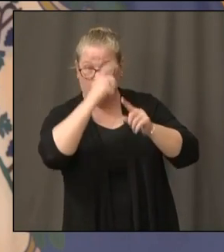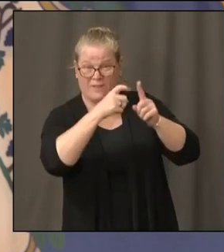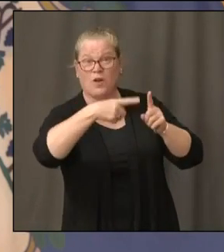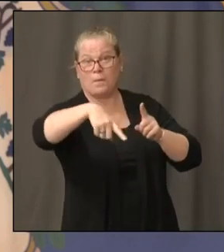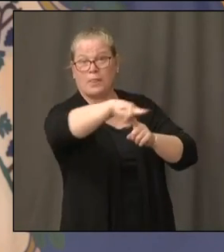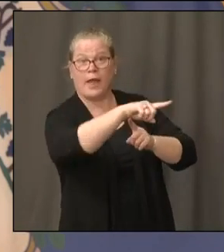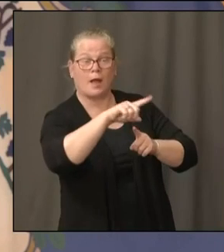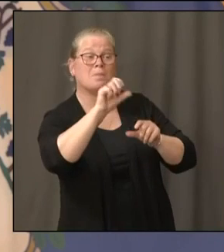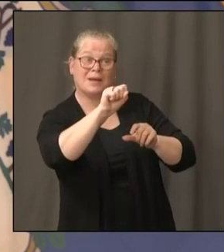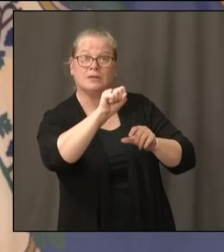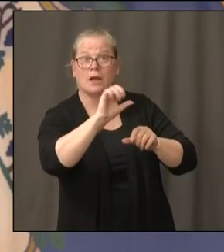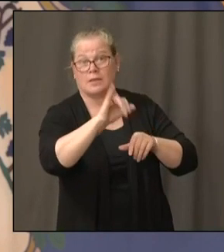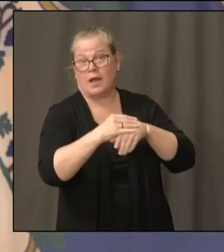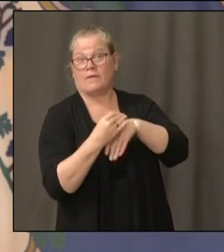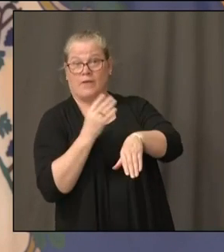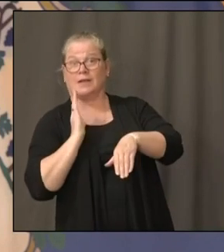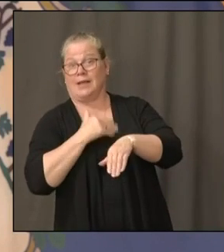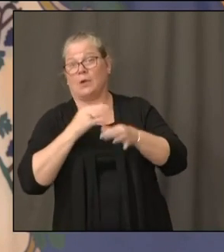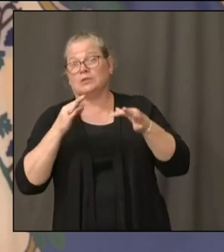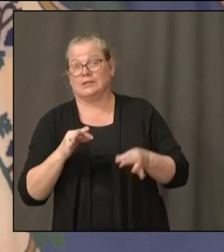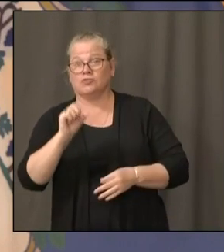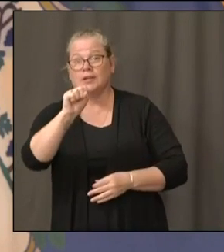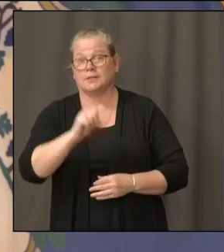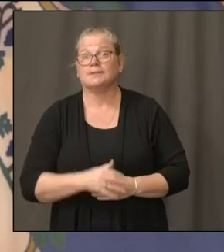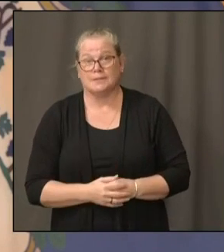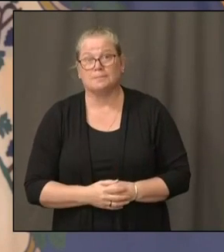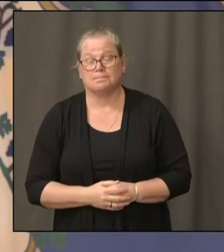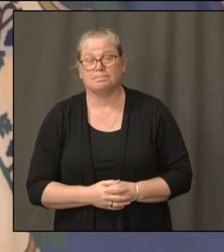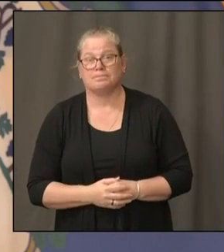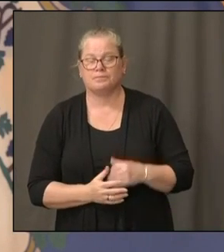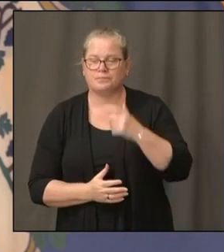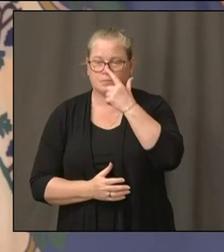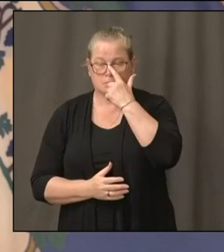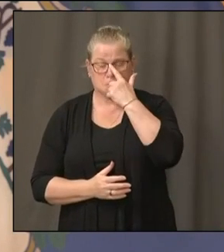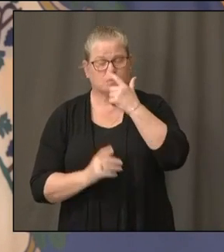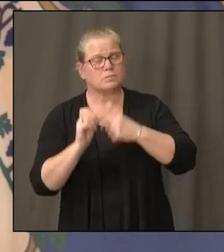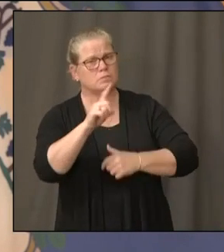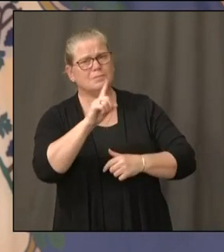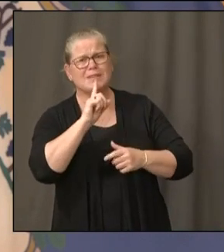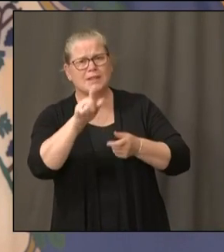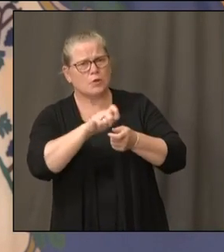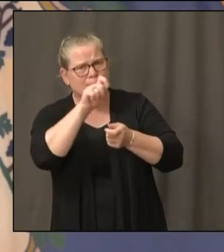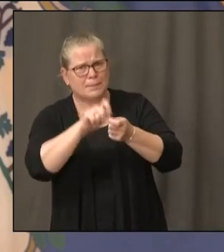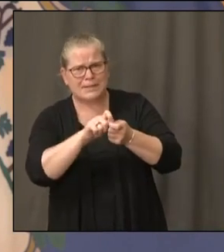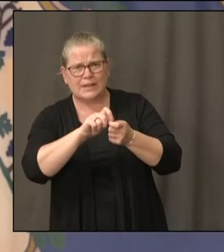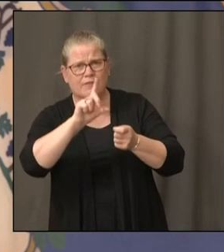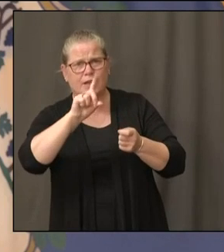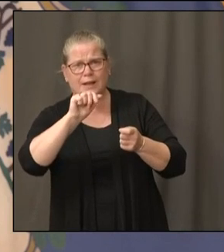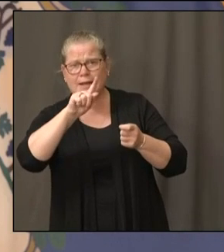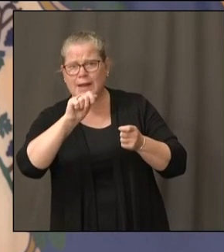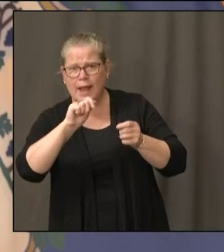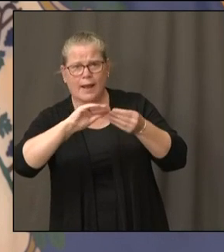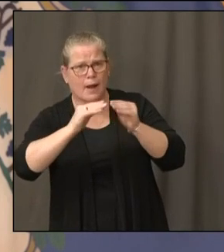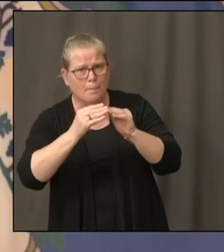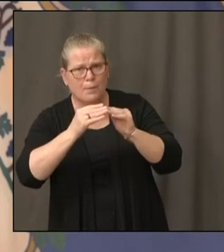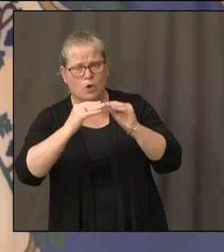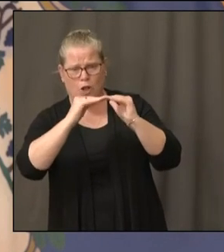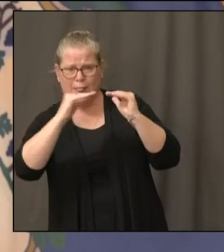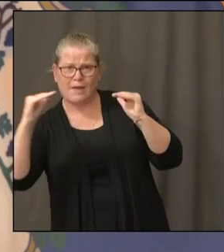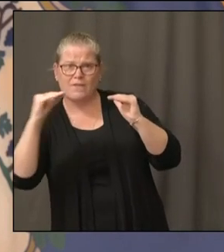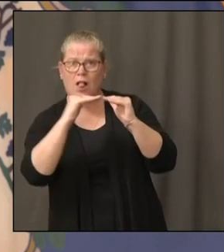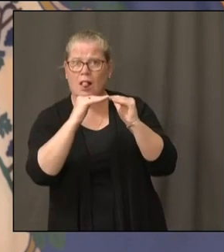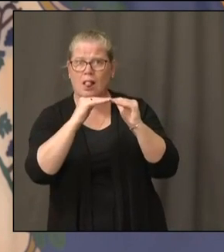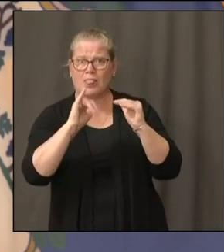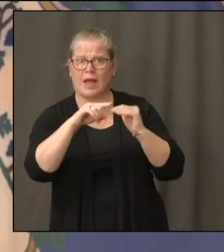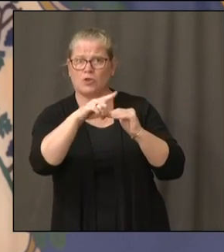is impacting us. Is there a specific data point or data level that you would,